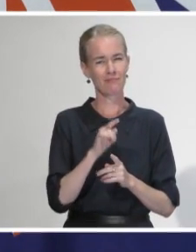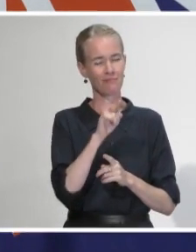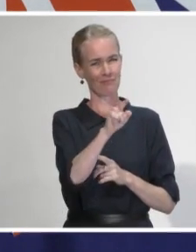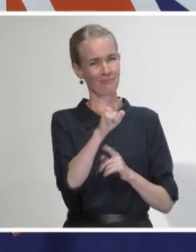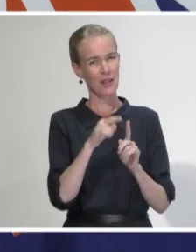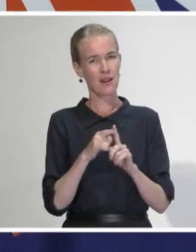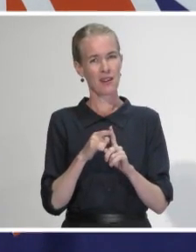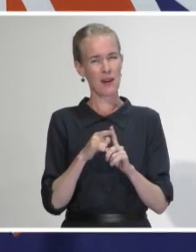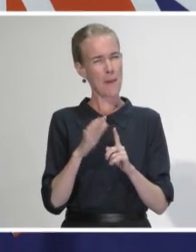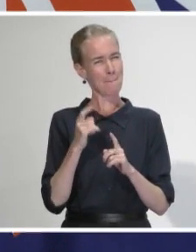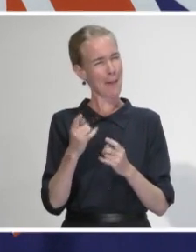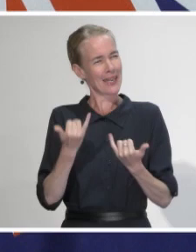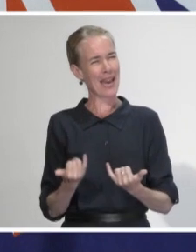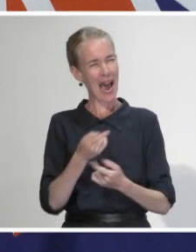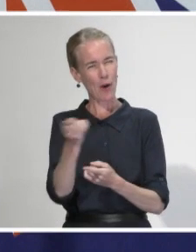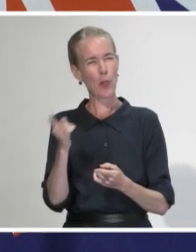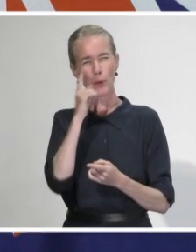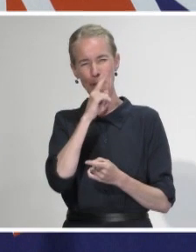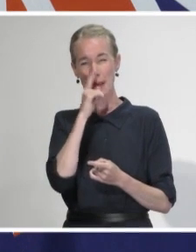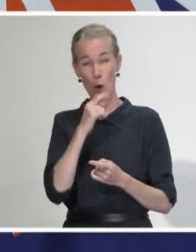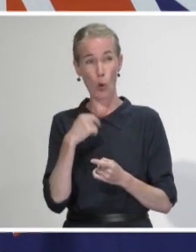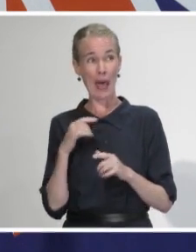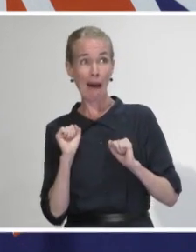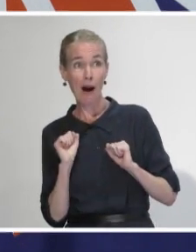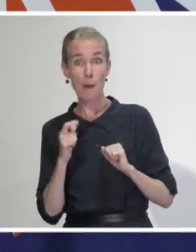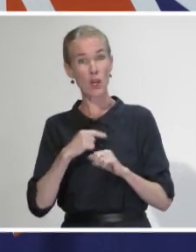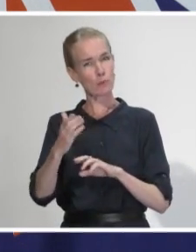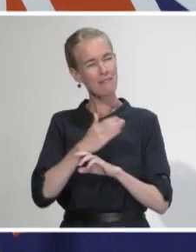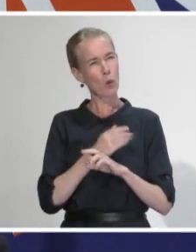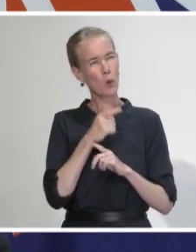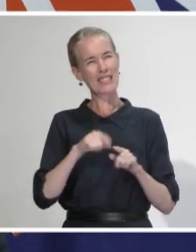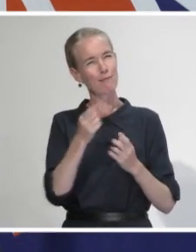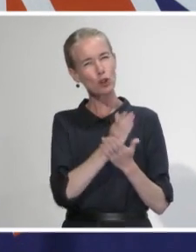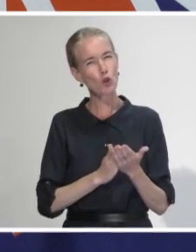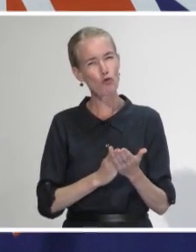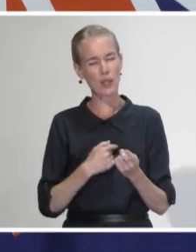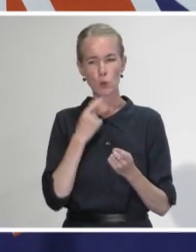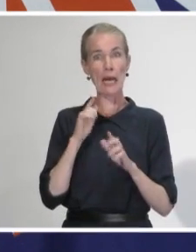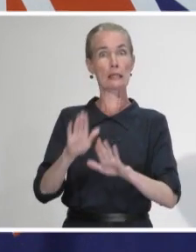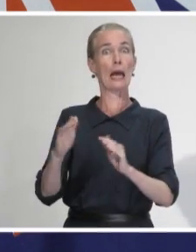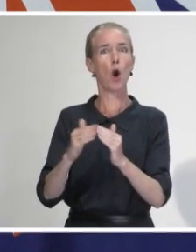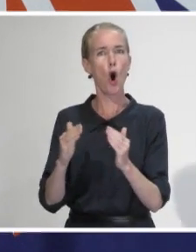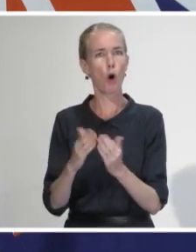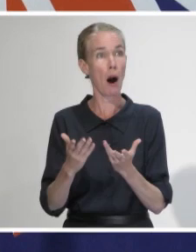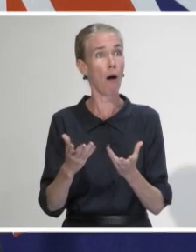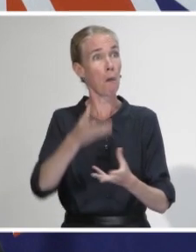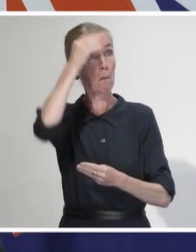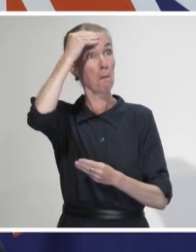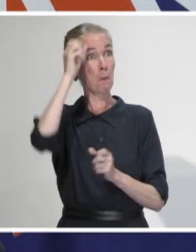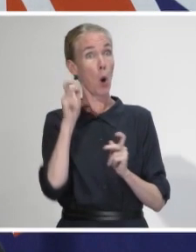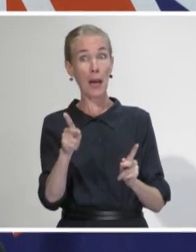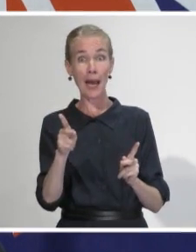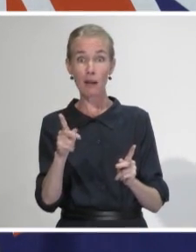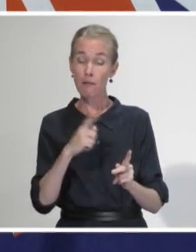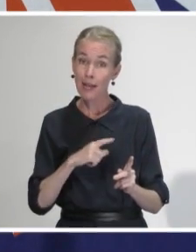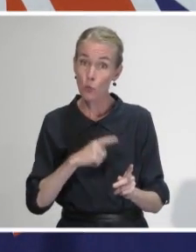stay home on one side but if you're sick. Do you think that message should have been spelt out more clearly from the beginning? Well from the beginning we've always said that